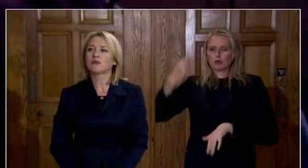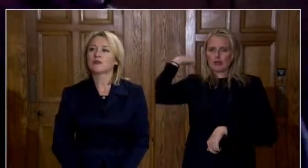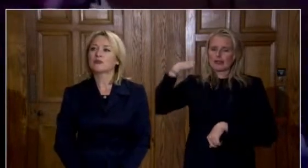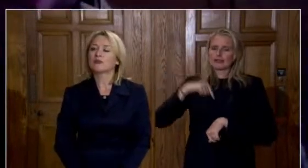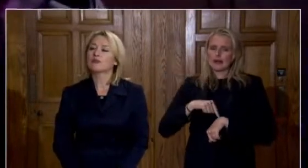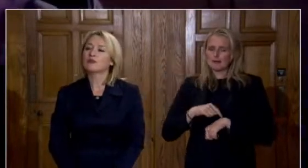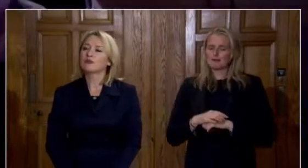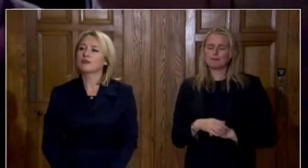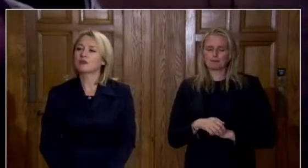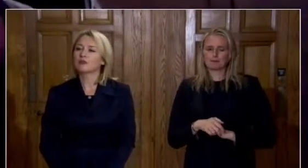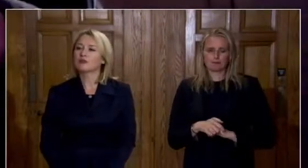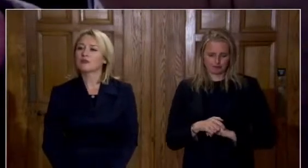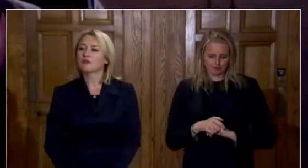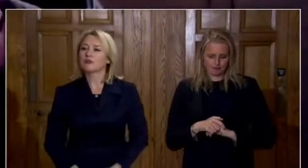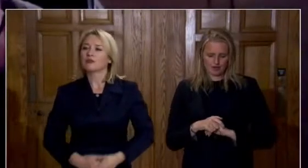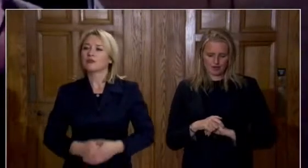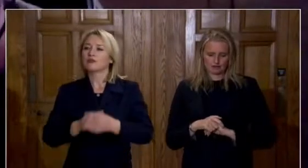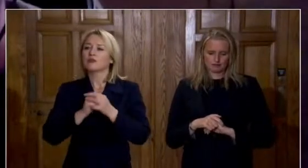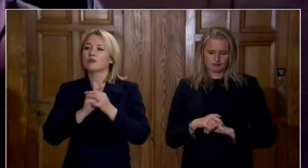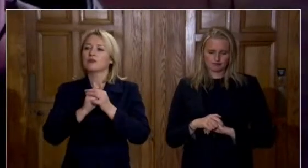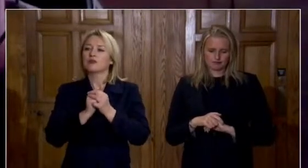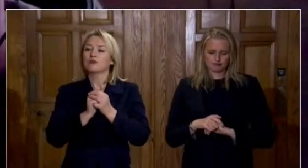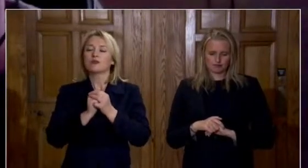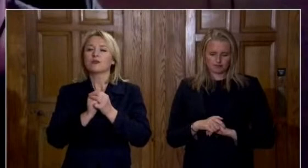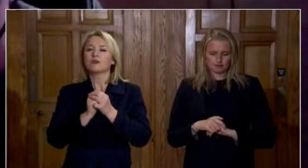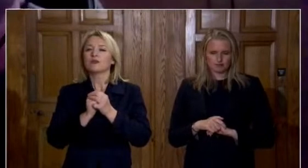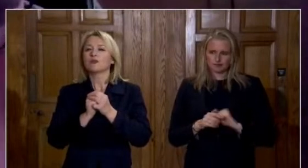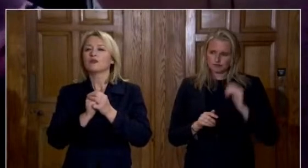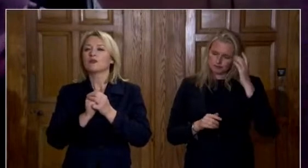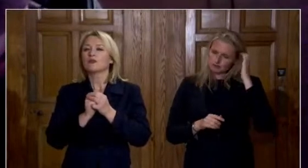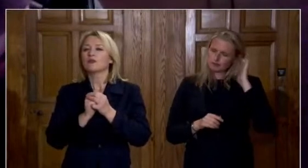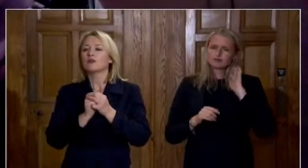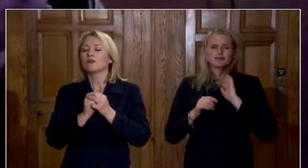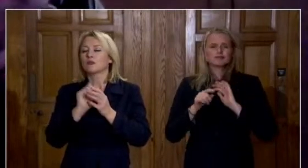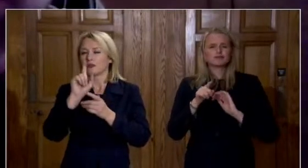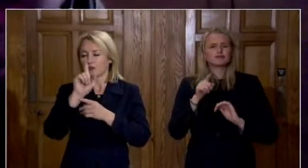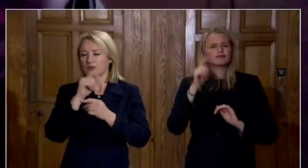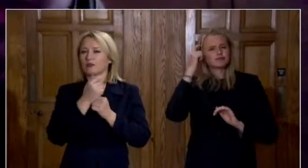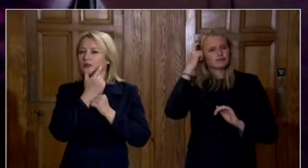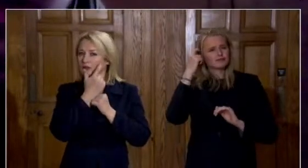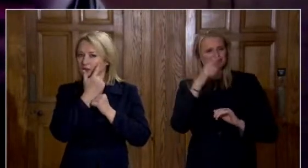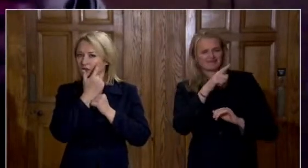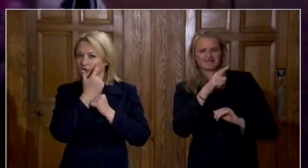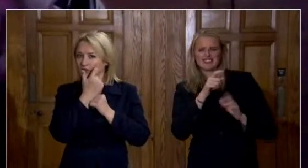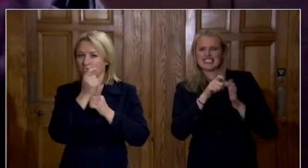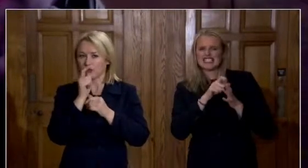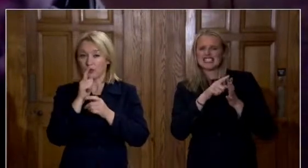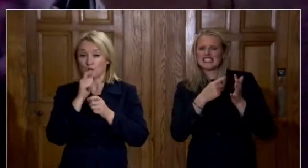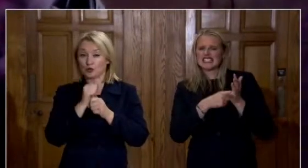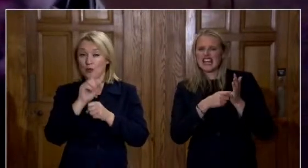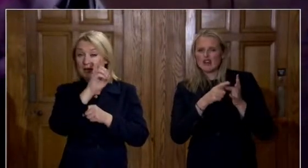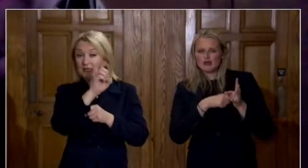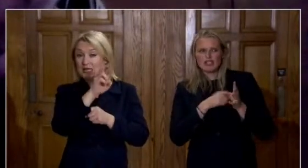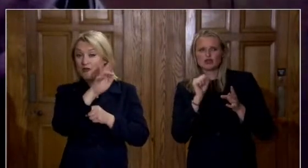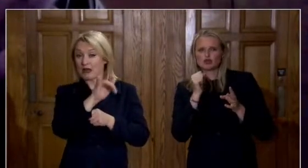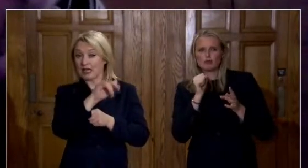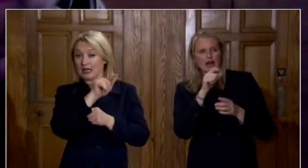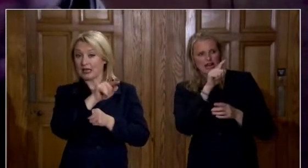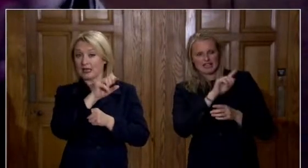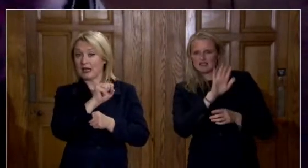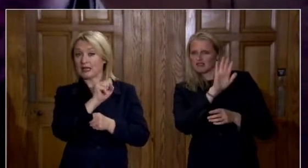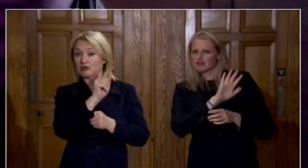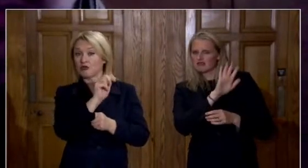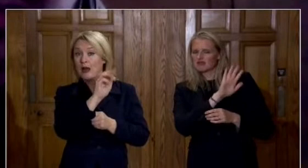um given the numbers that we're seeing specifically in the dariensterban area are we likely um